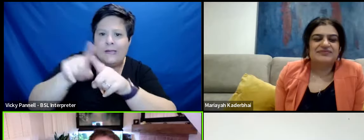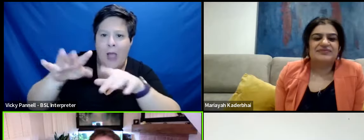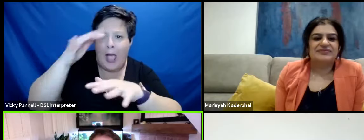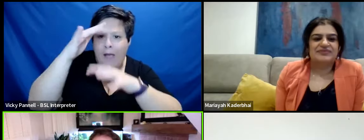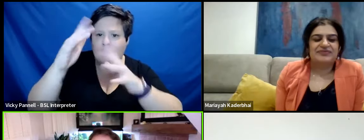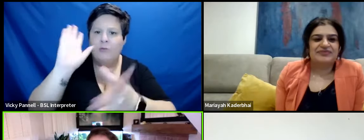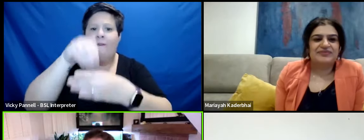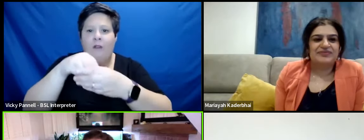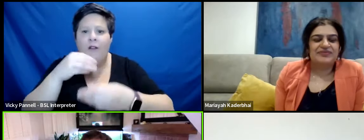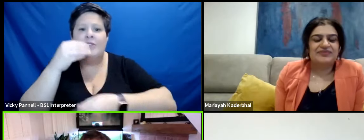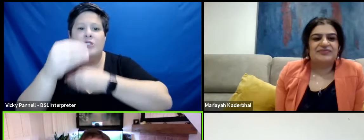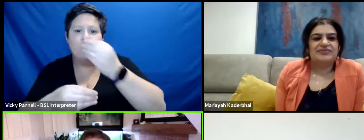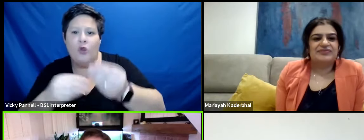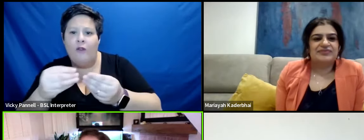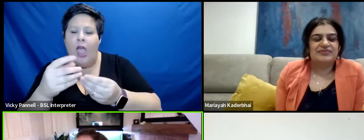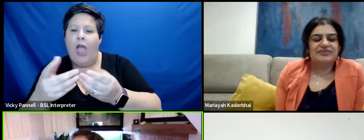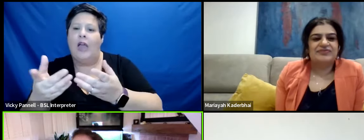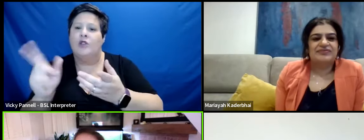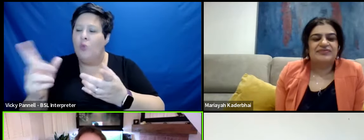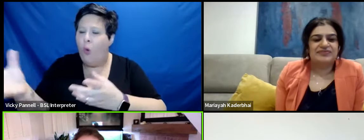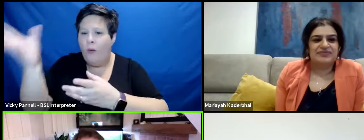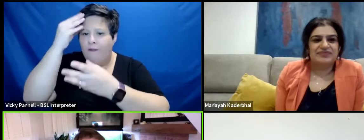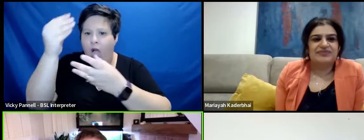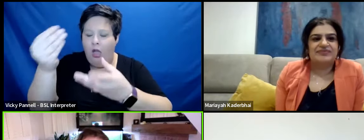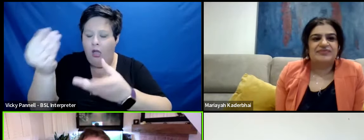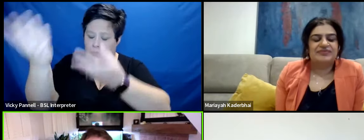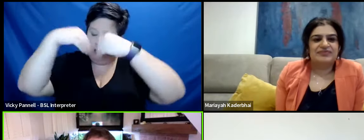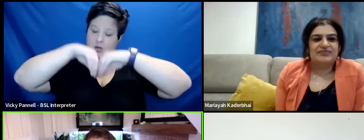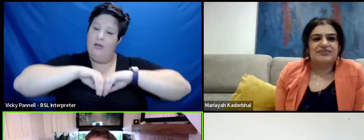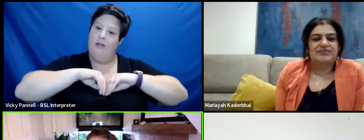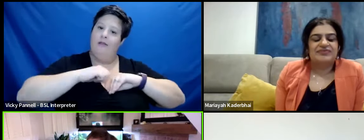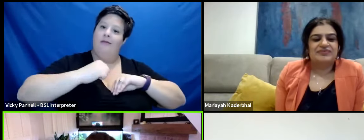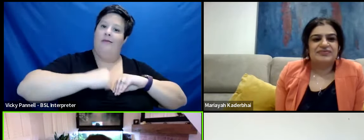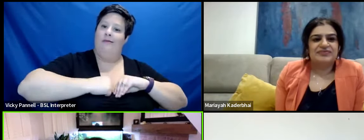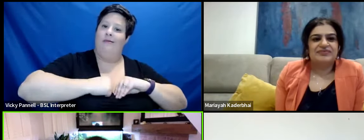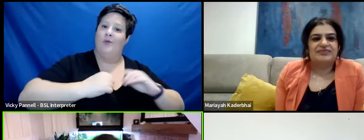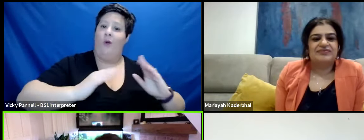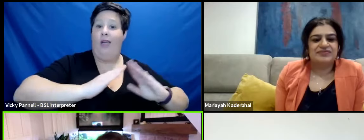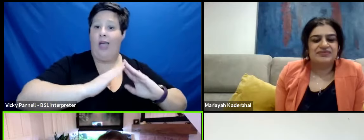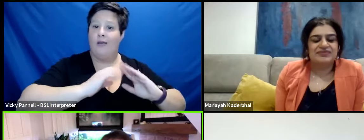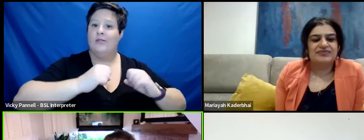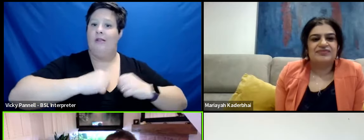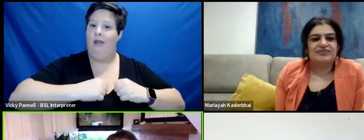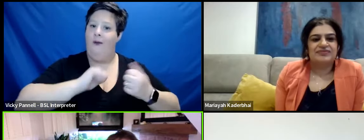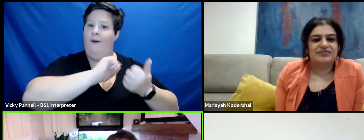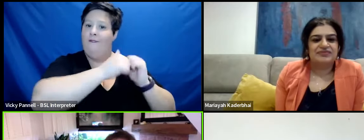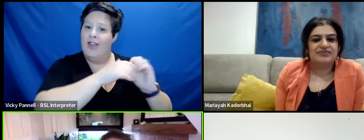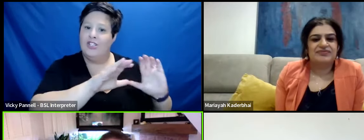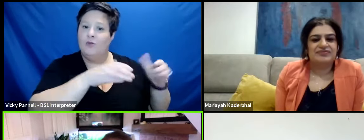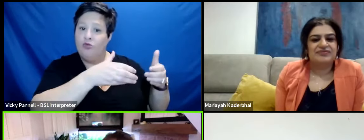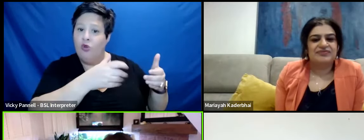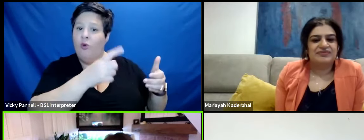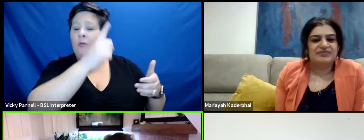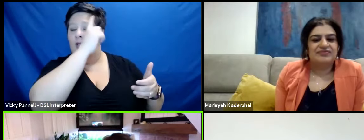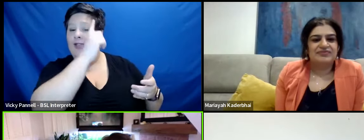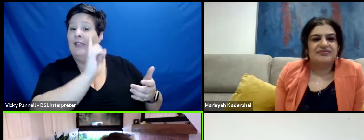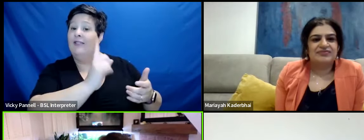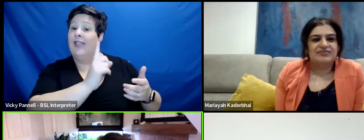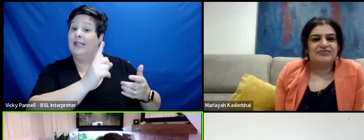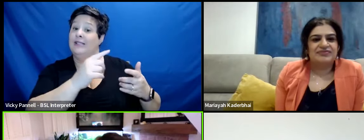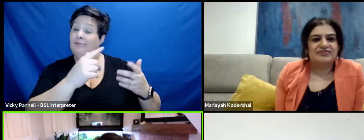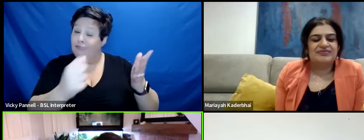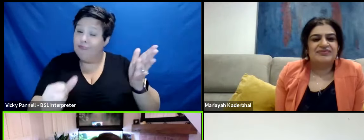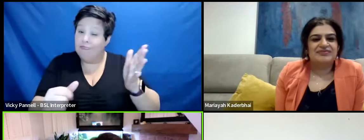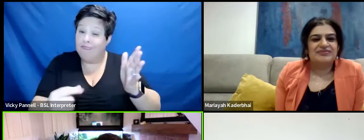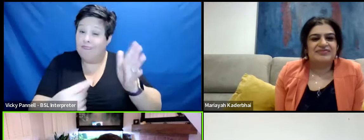these stories and to take what we've learnt there back into our households and back into our friendship groups for me it was imperative